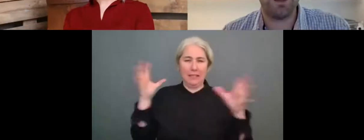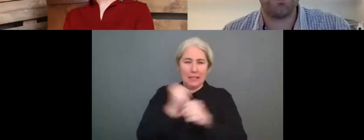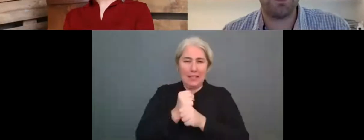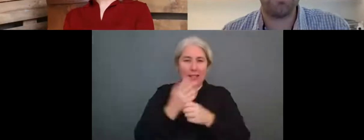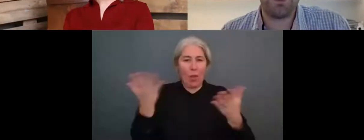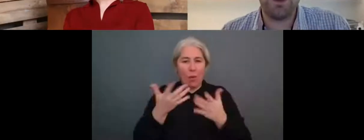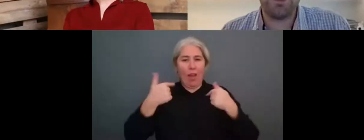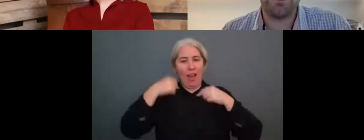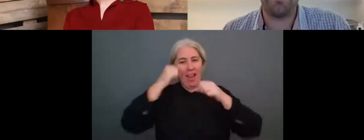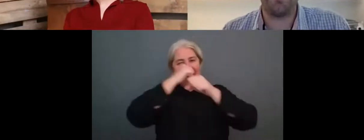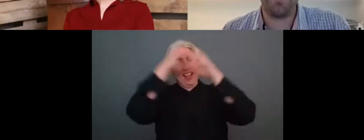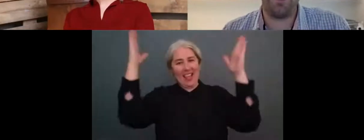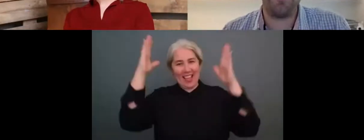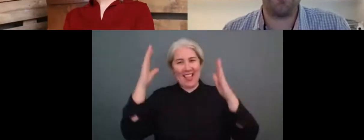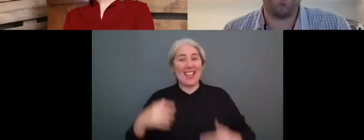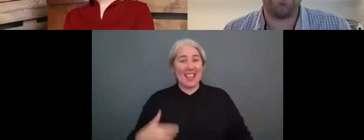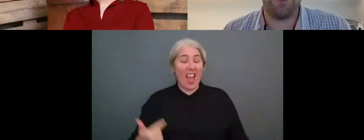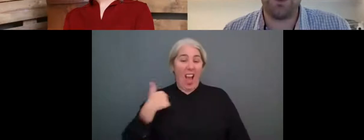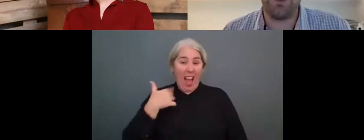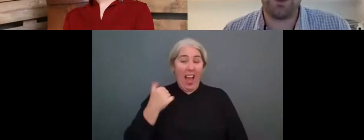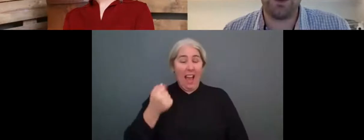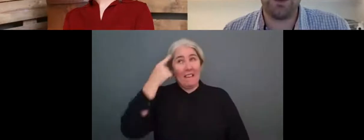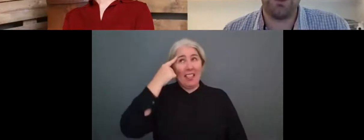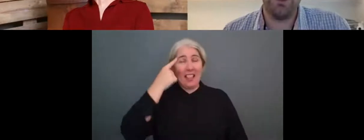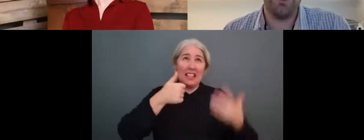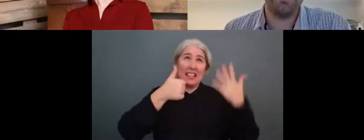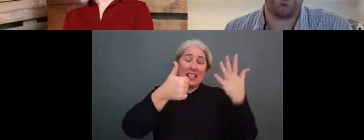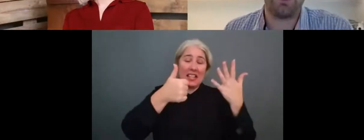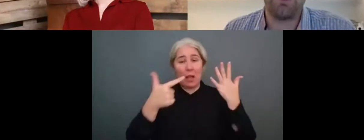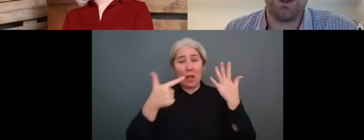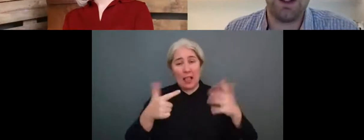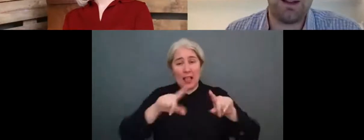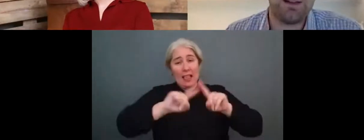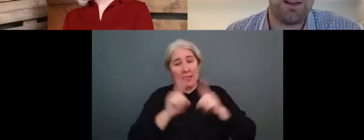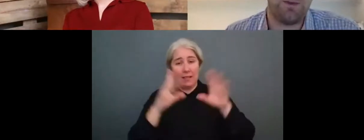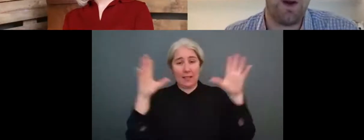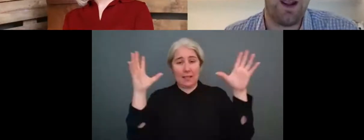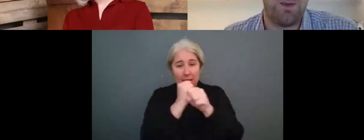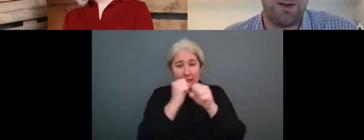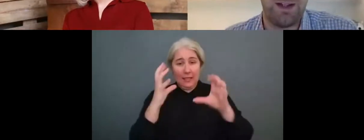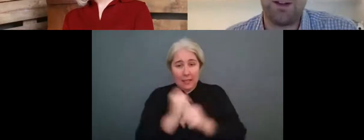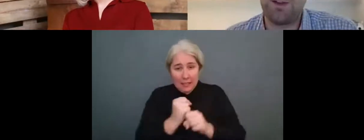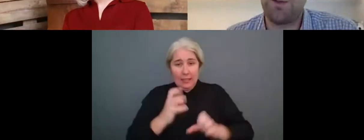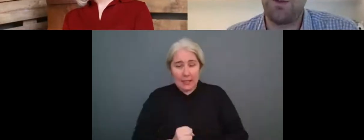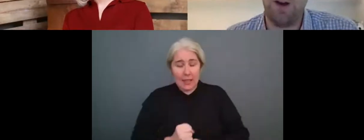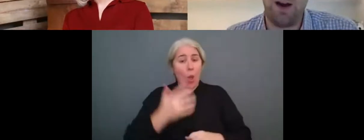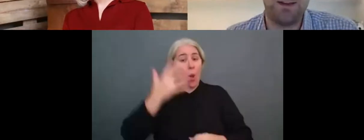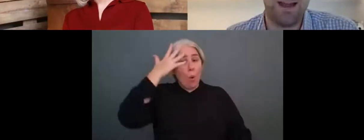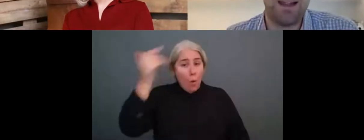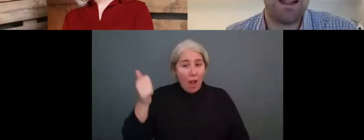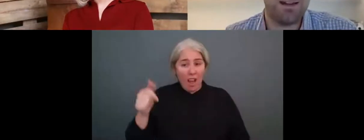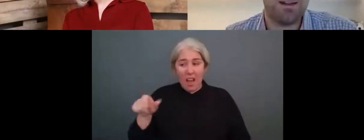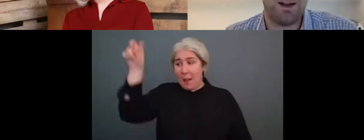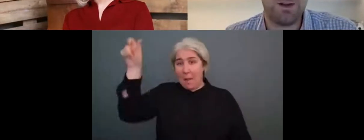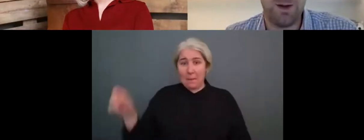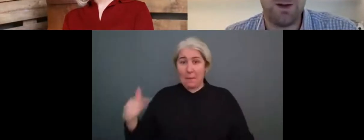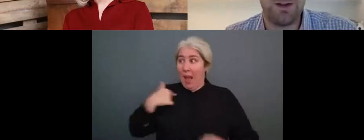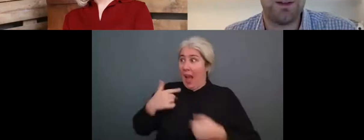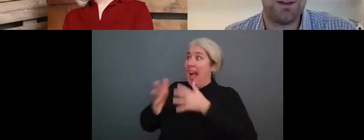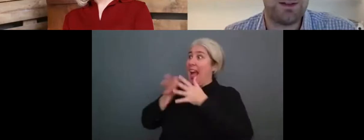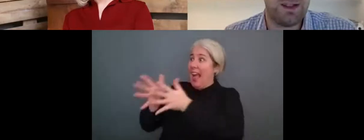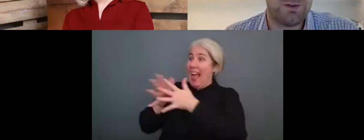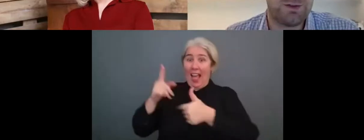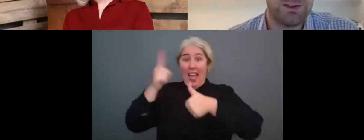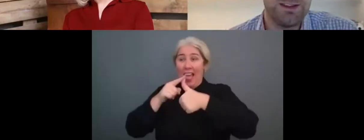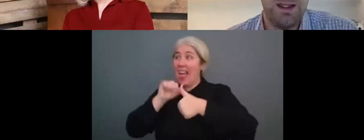concept is because different people have different motivations. So communicating to them a way which satisfies their needs, I suppose